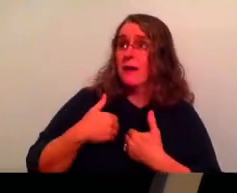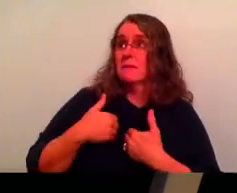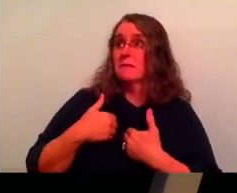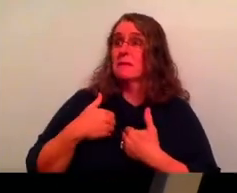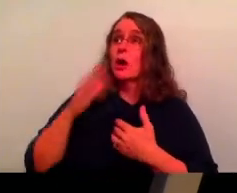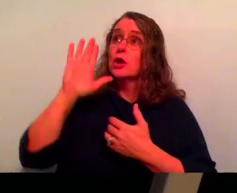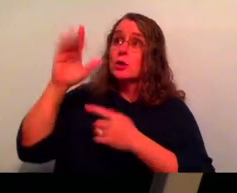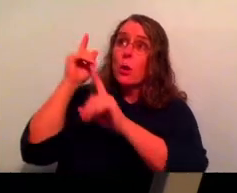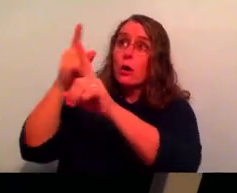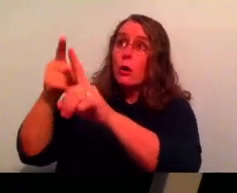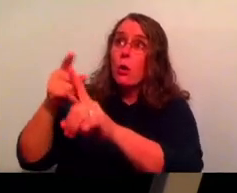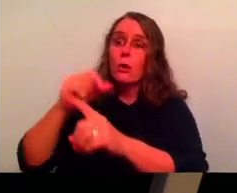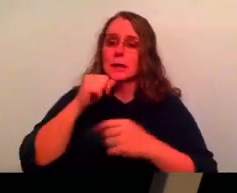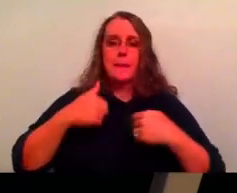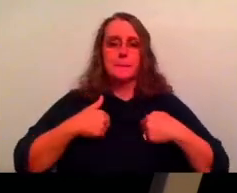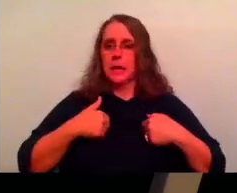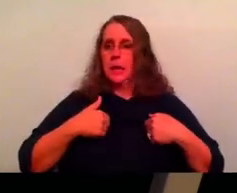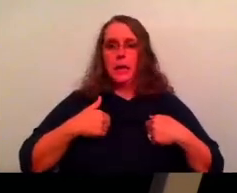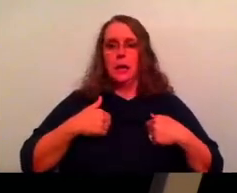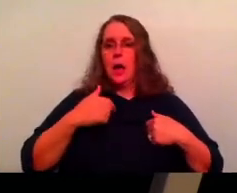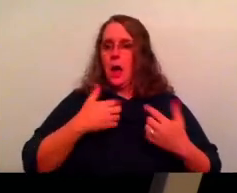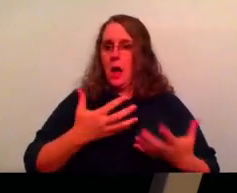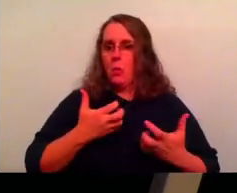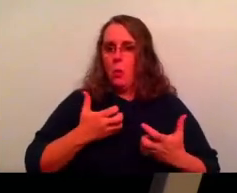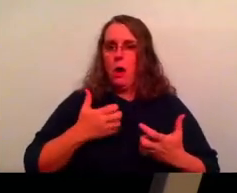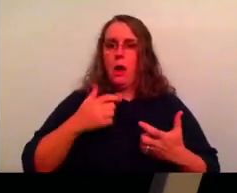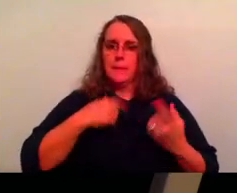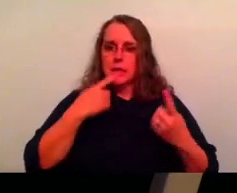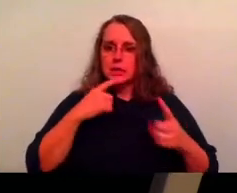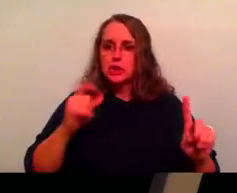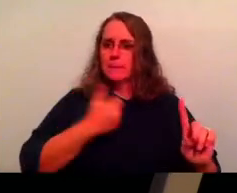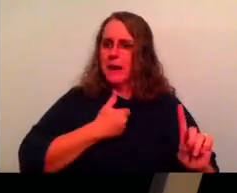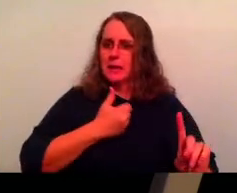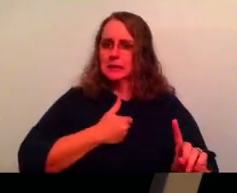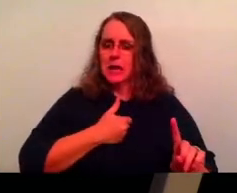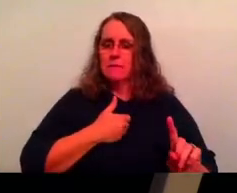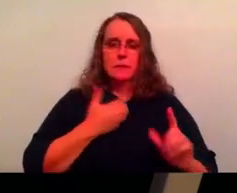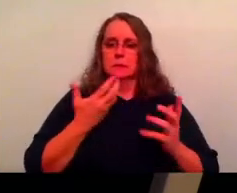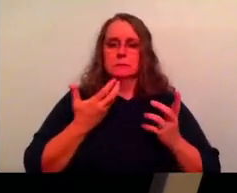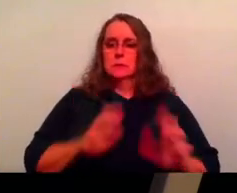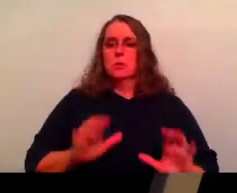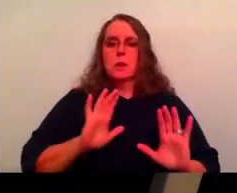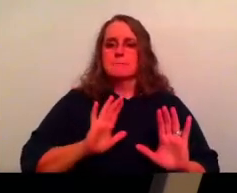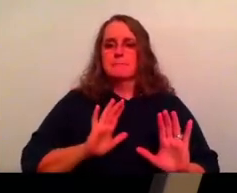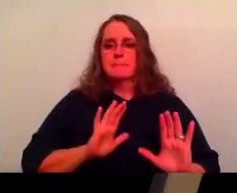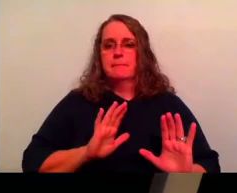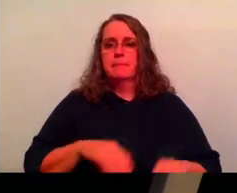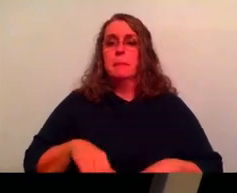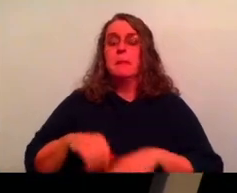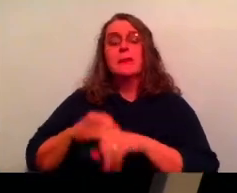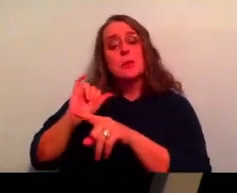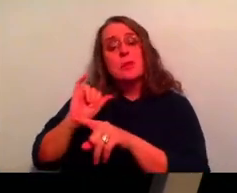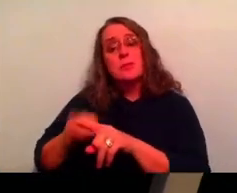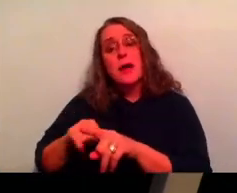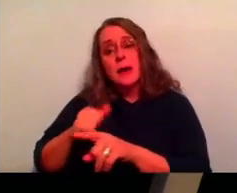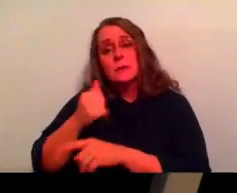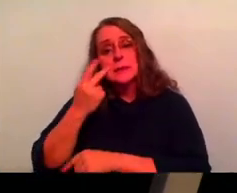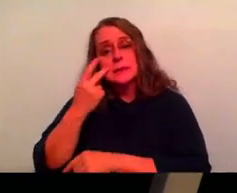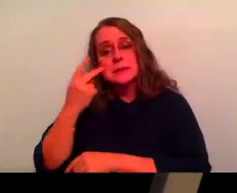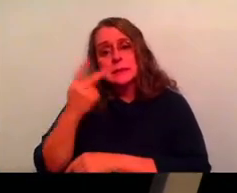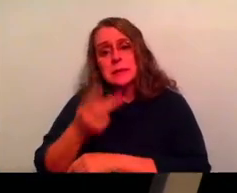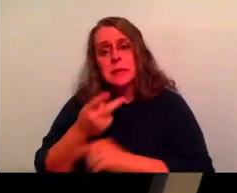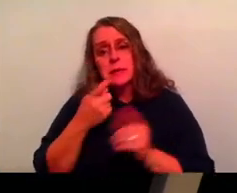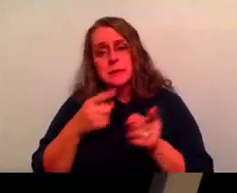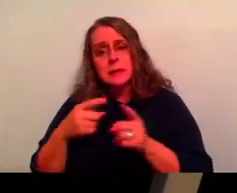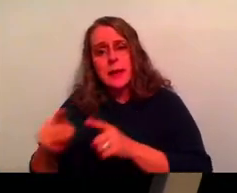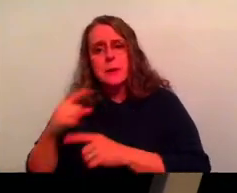want, not, not what I might be able to achieve myself. Uh, so there's, there's quite a few moments where we see this happen. Um, and what I think,